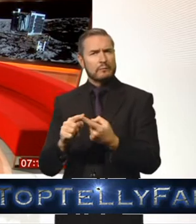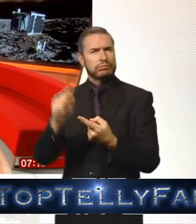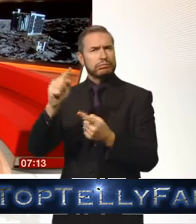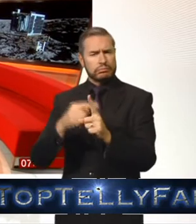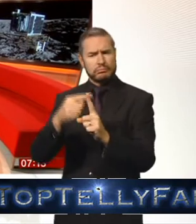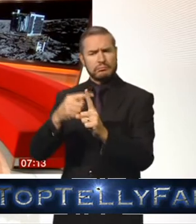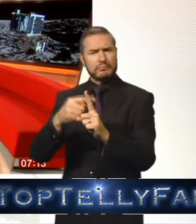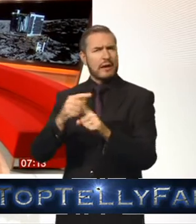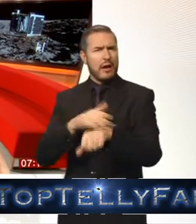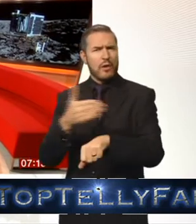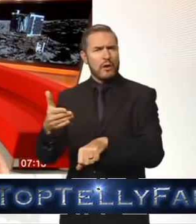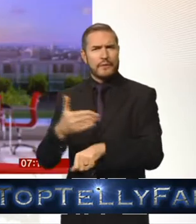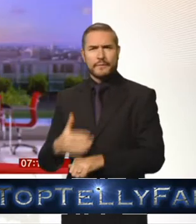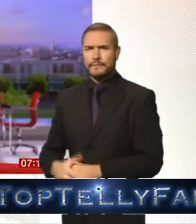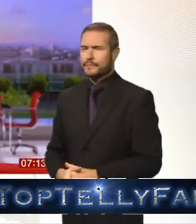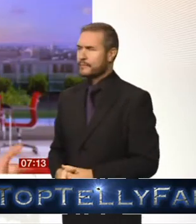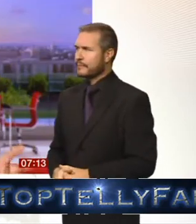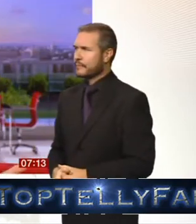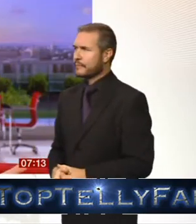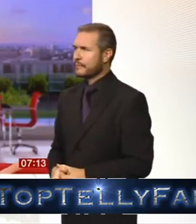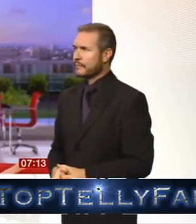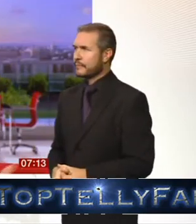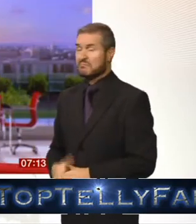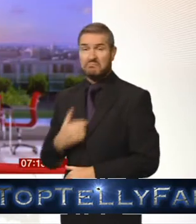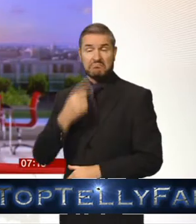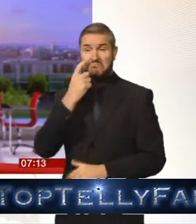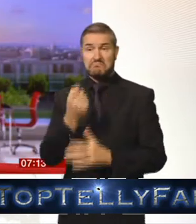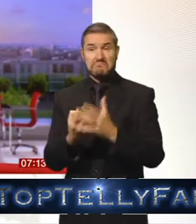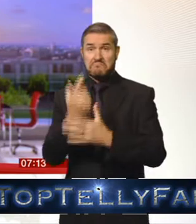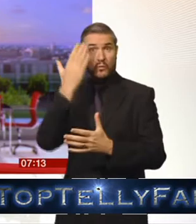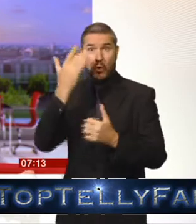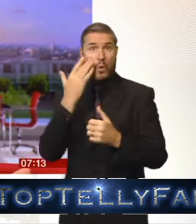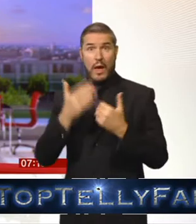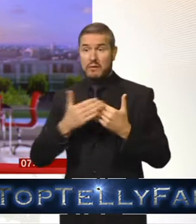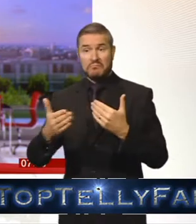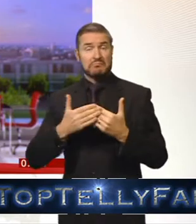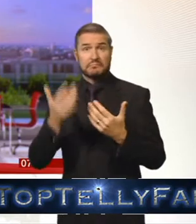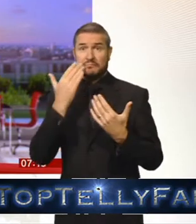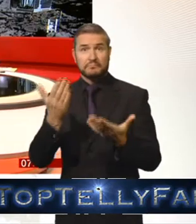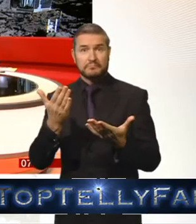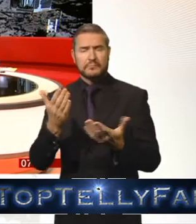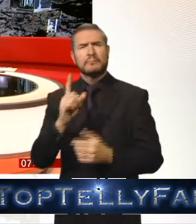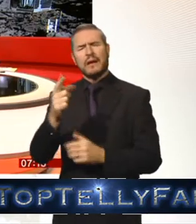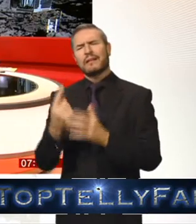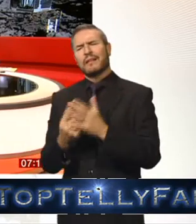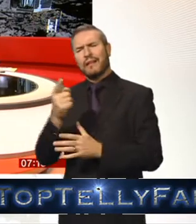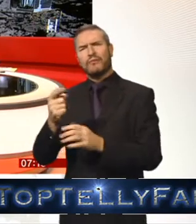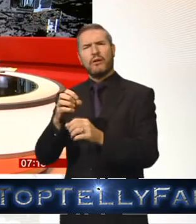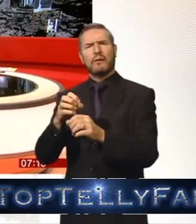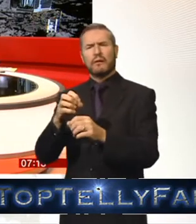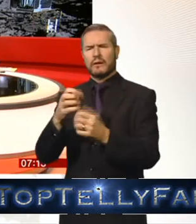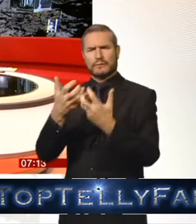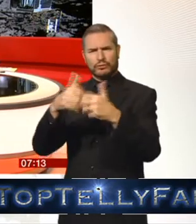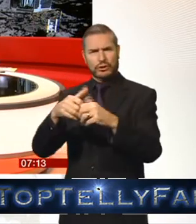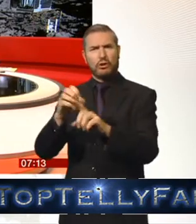that could it could happen in a couple of months it could happen and never and if it was off the comet and it had